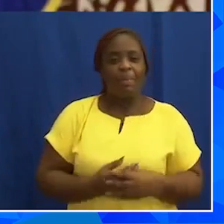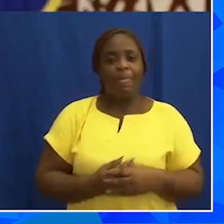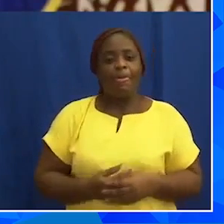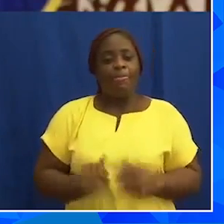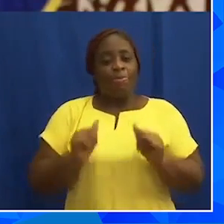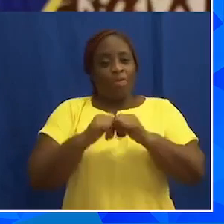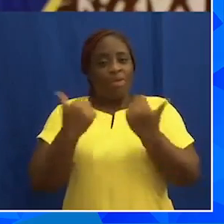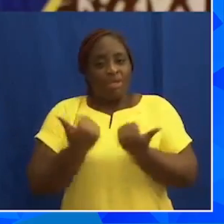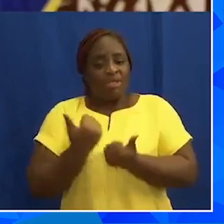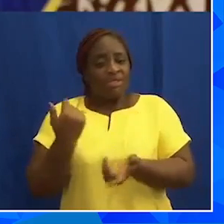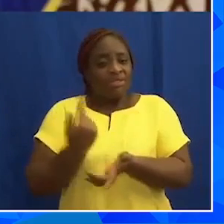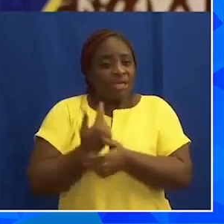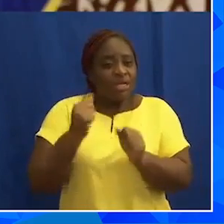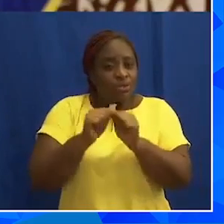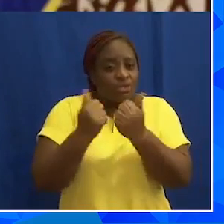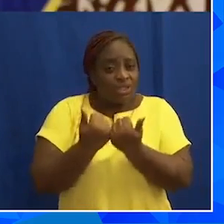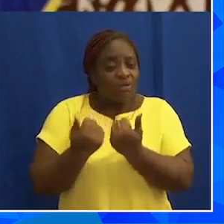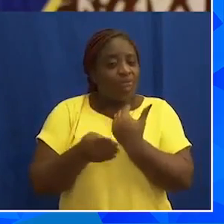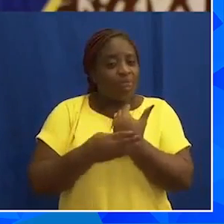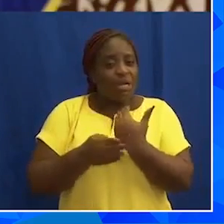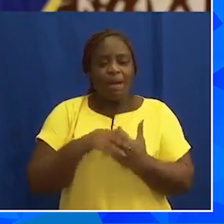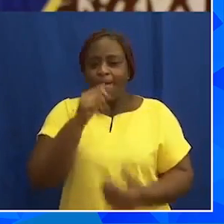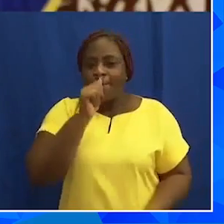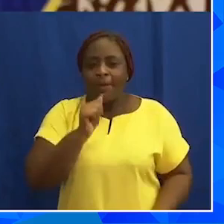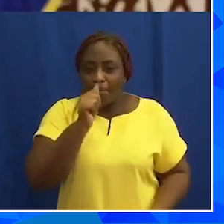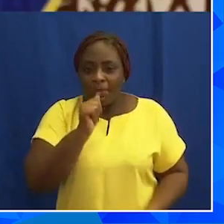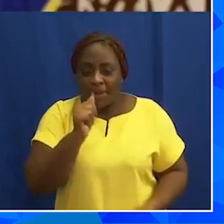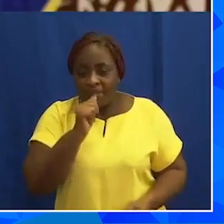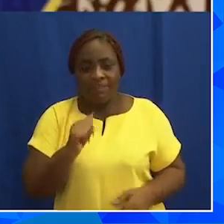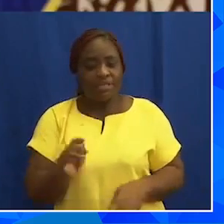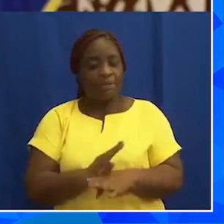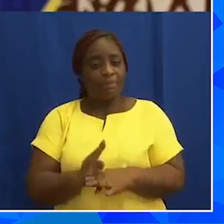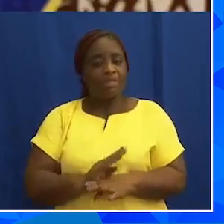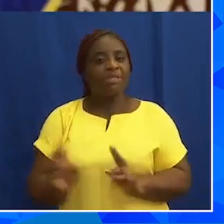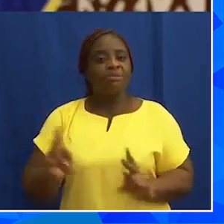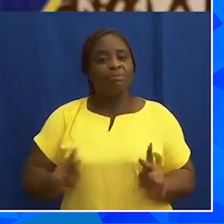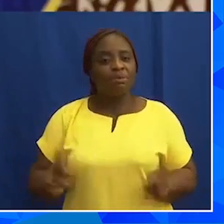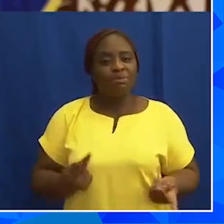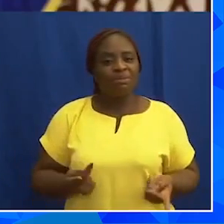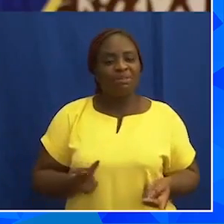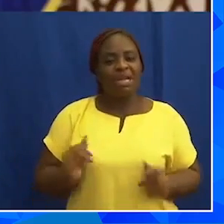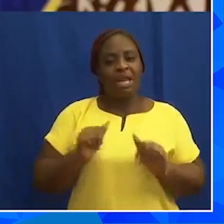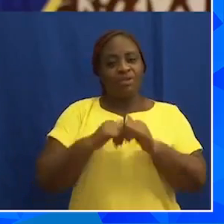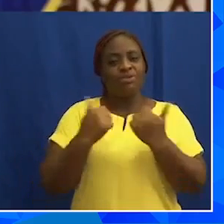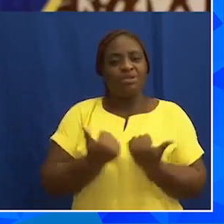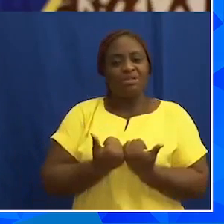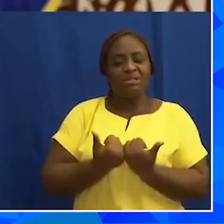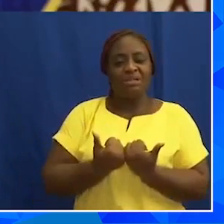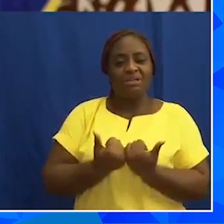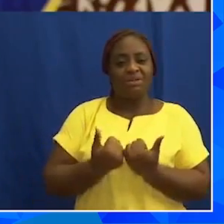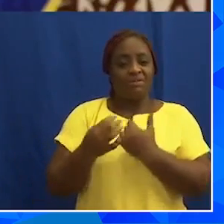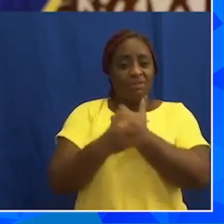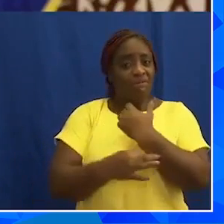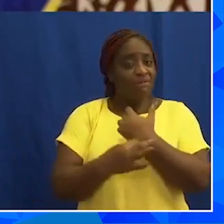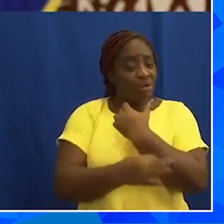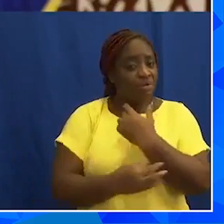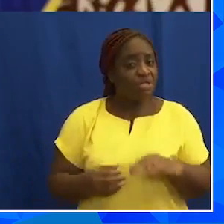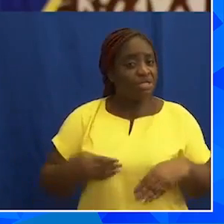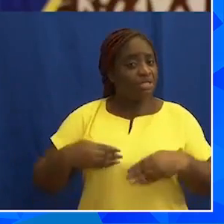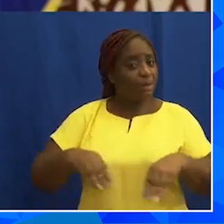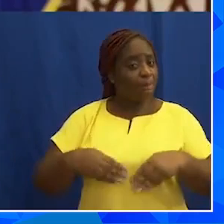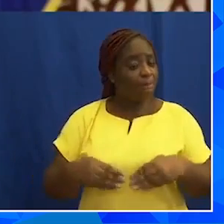Association of Banks, the Private Enterprise Federation, the Association of Ferox Bureau Operators,